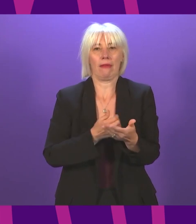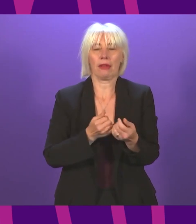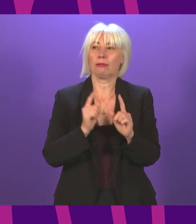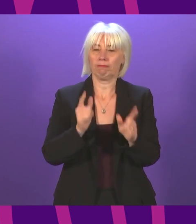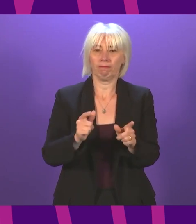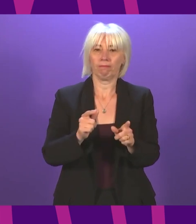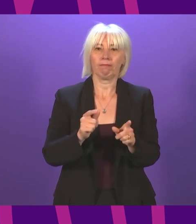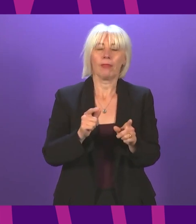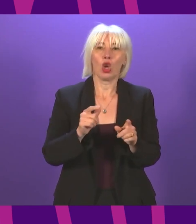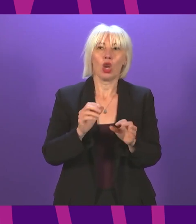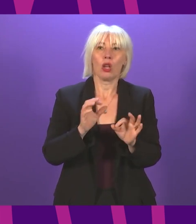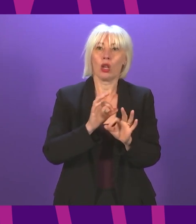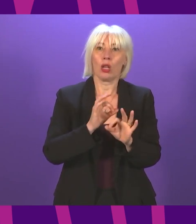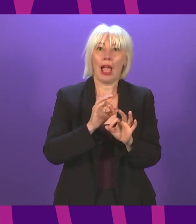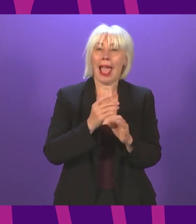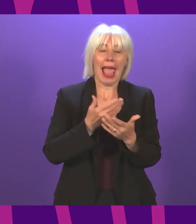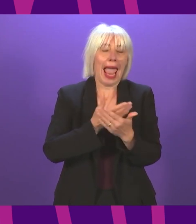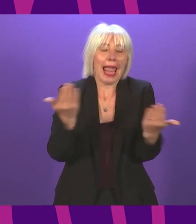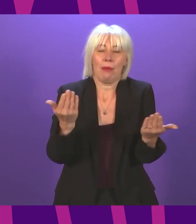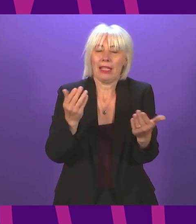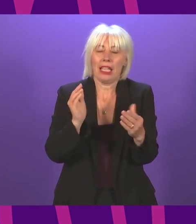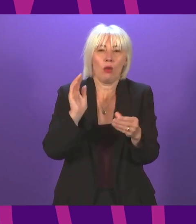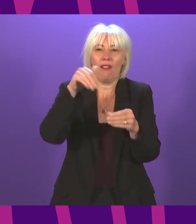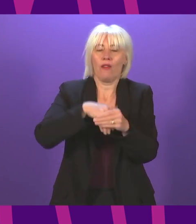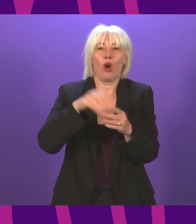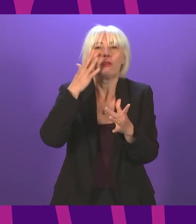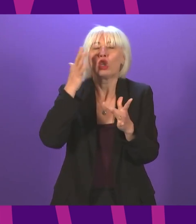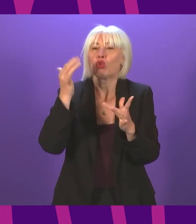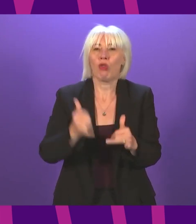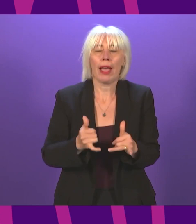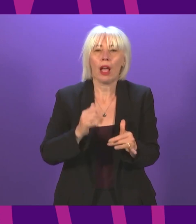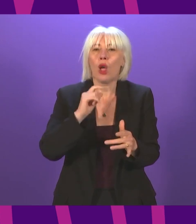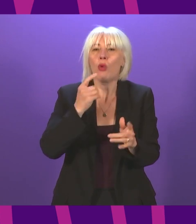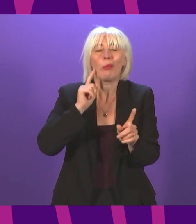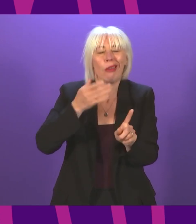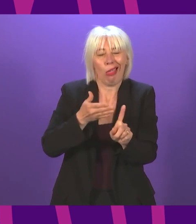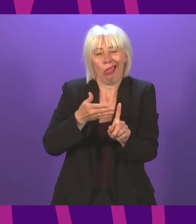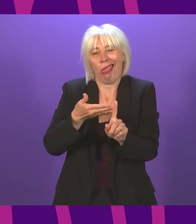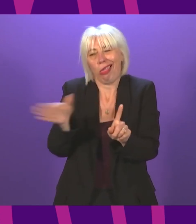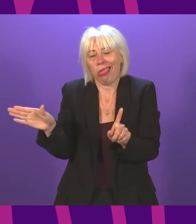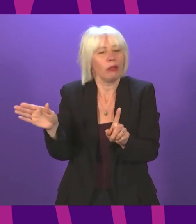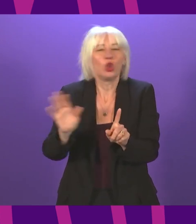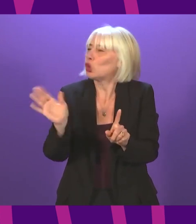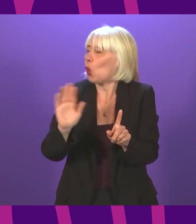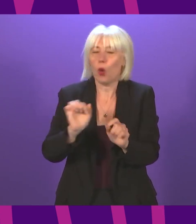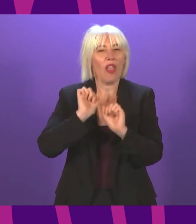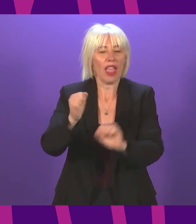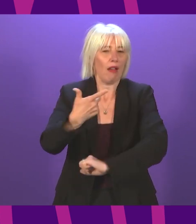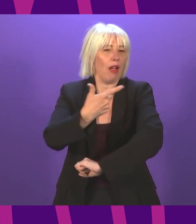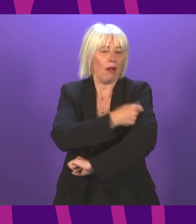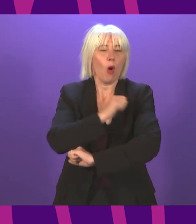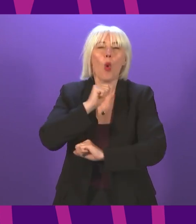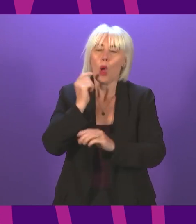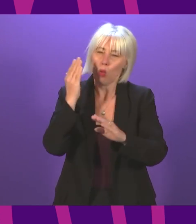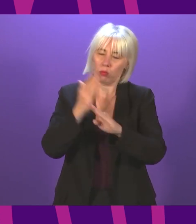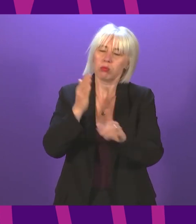nobody who took part in those trials, including the member, will in any way be disadvantaged. The vaccination will be recognised. We are working on